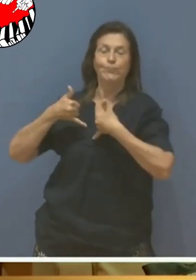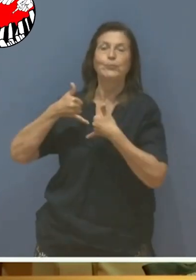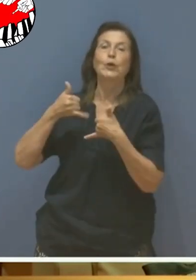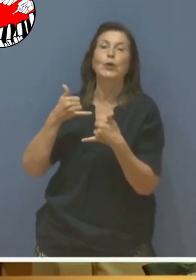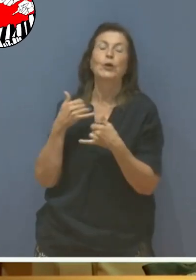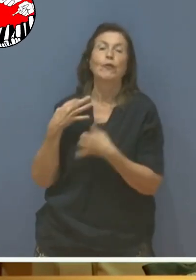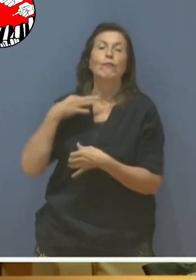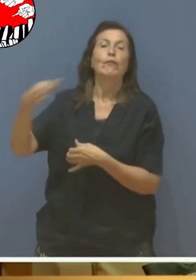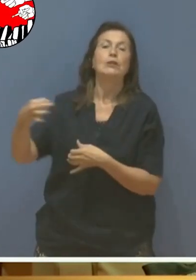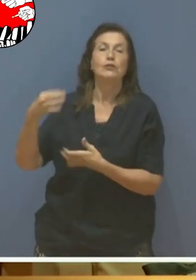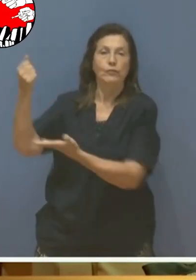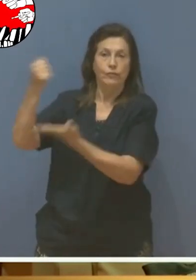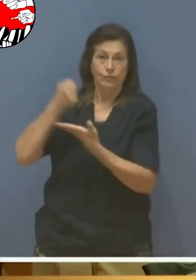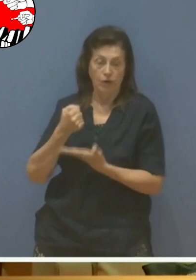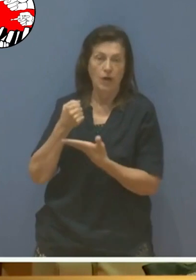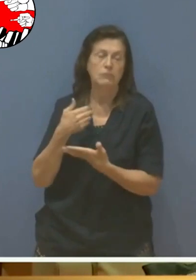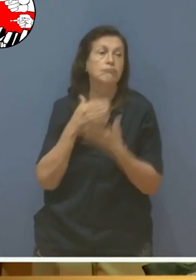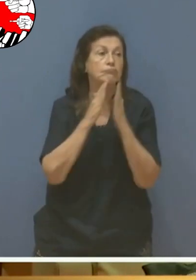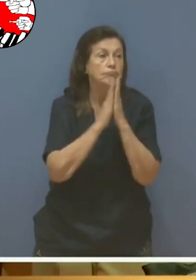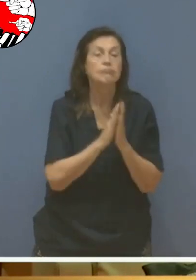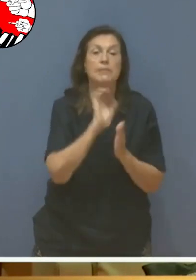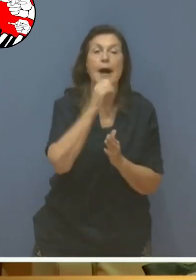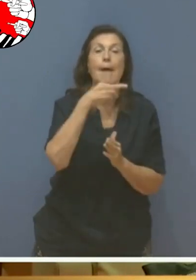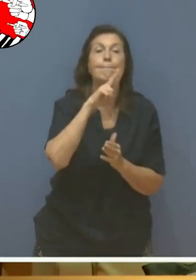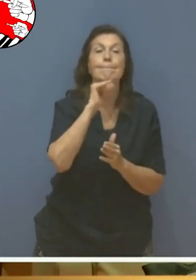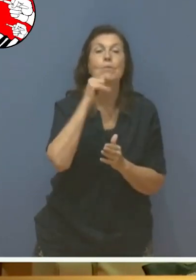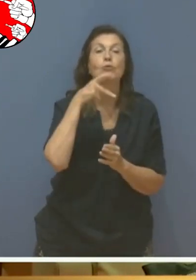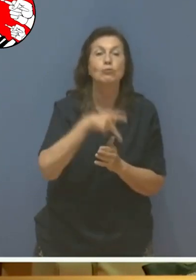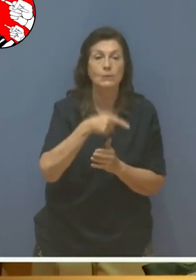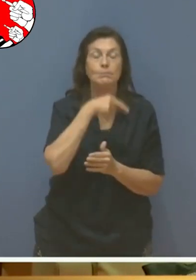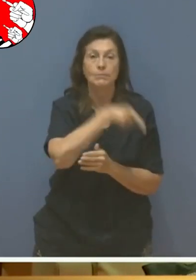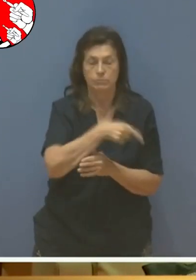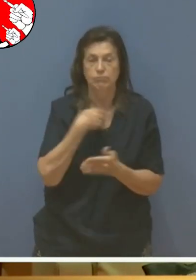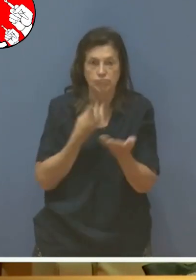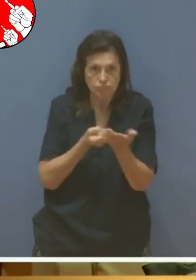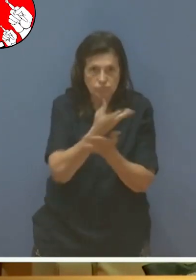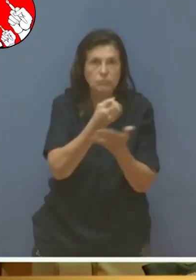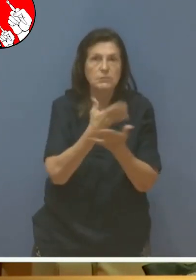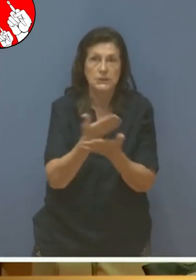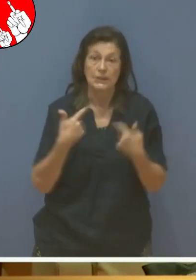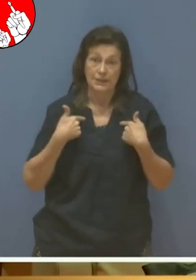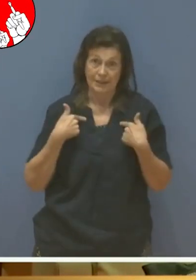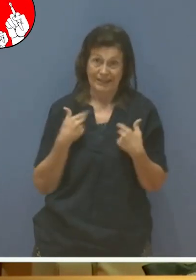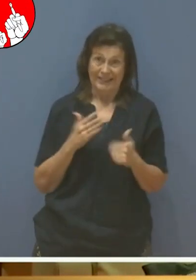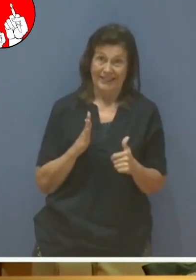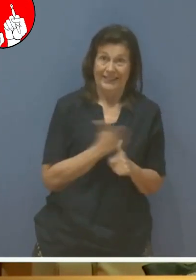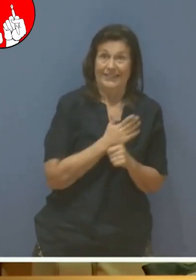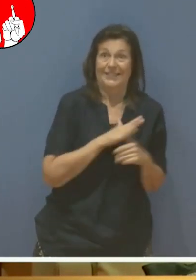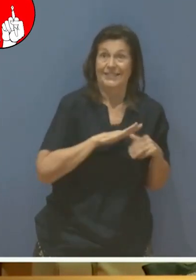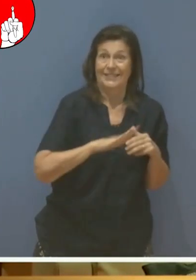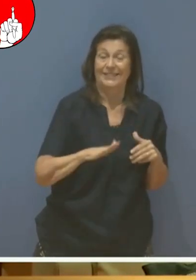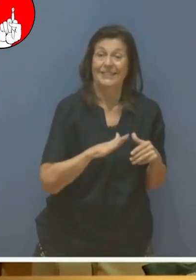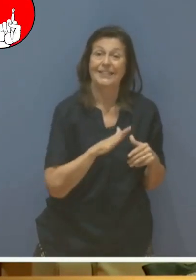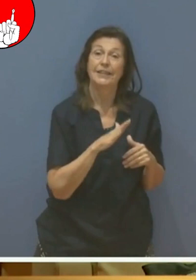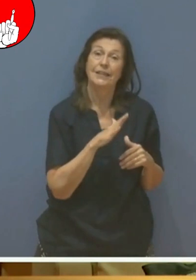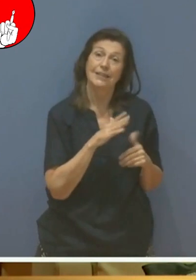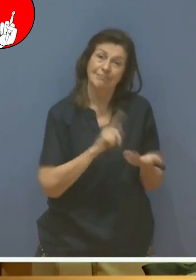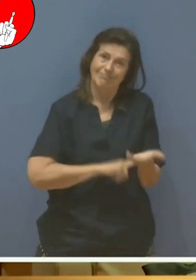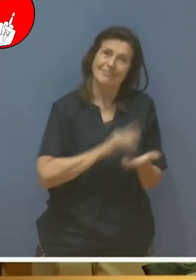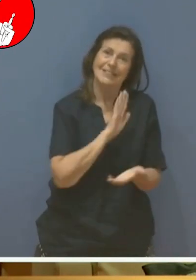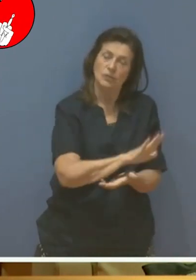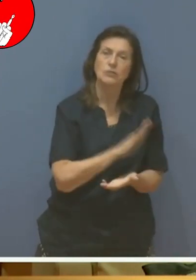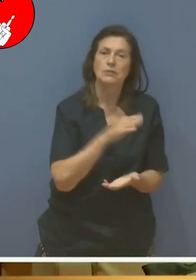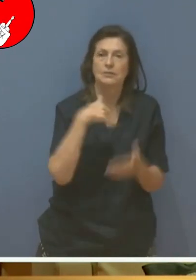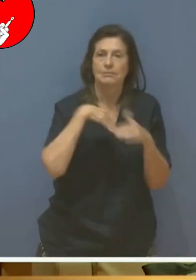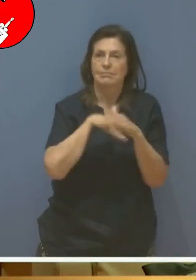We do so to provide AMRIP with our situation with regards to the enjoyment of right to development, and we make recommendations for the